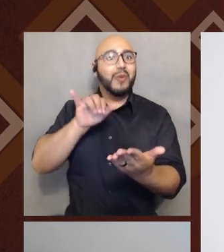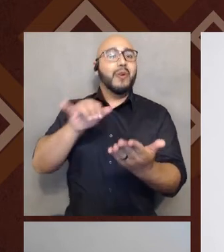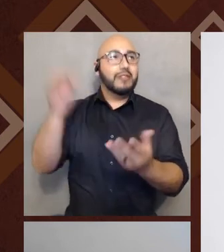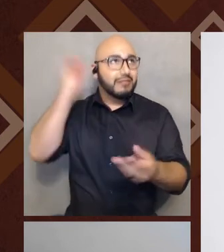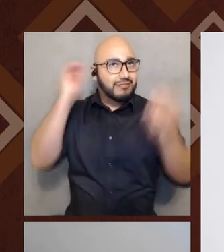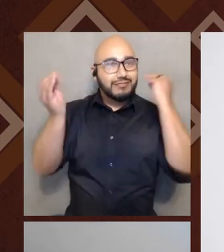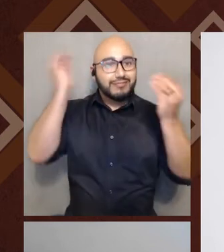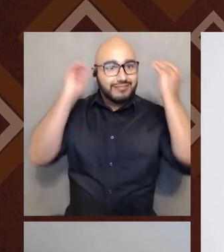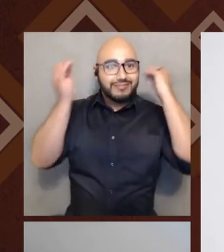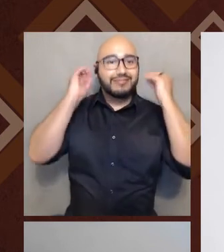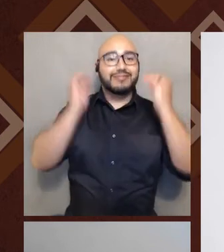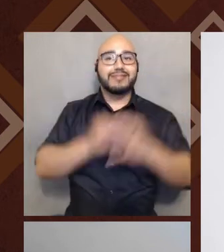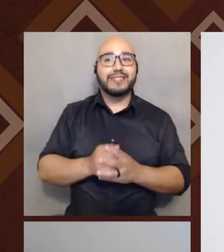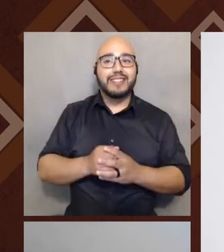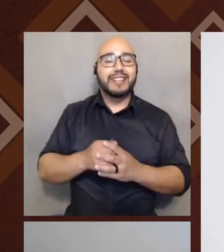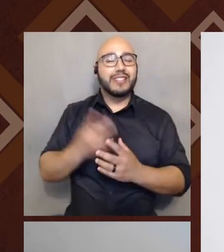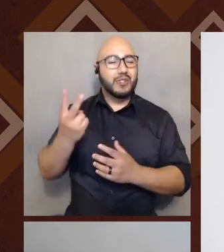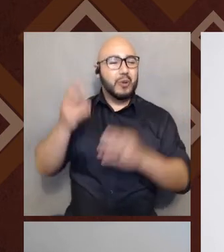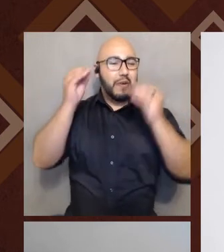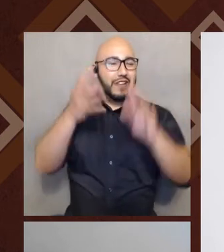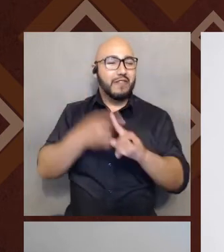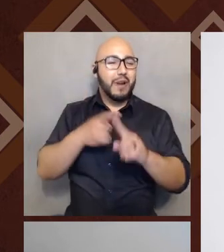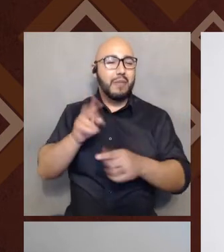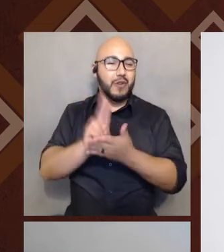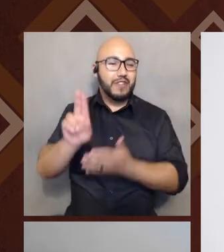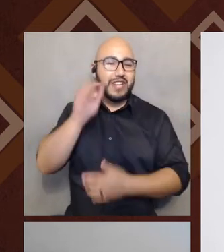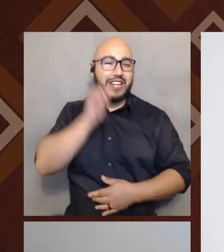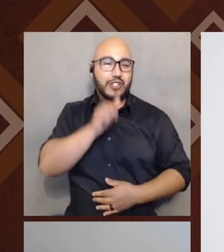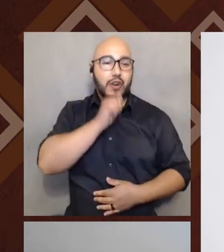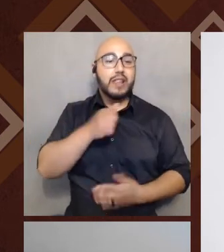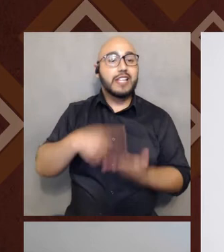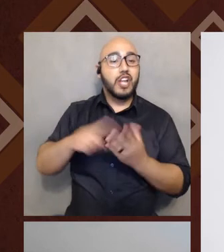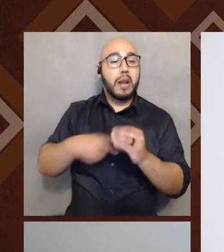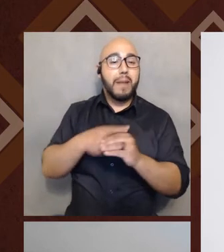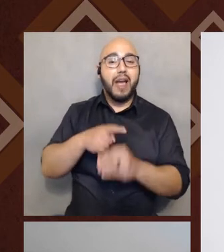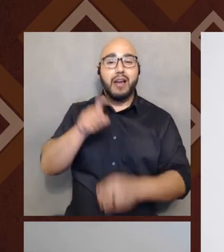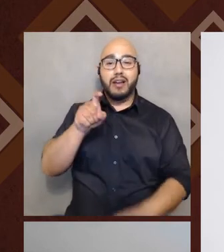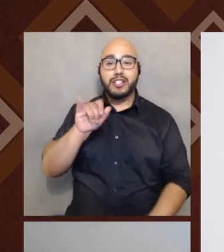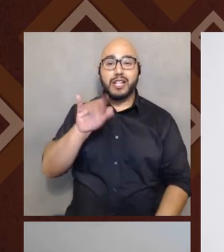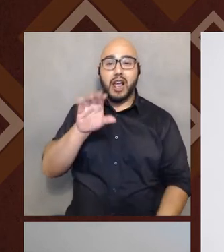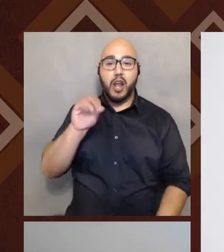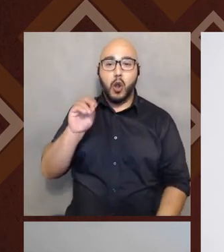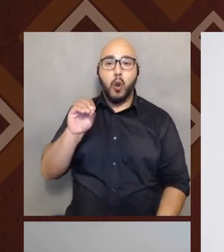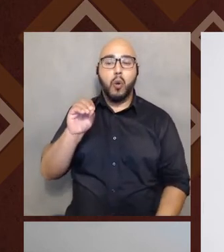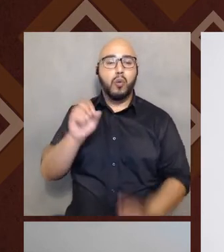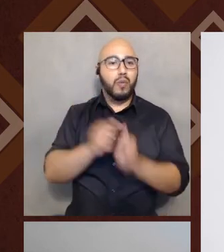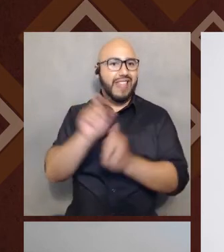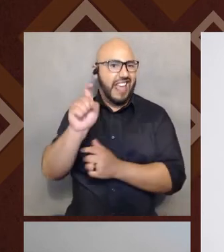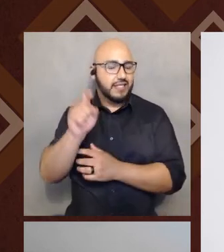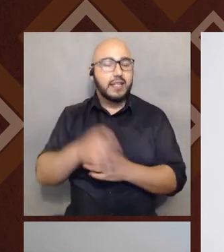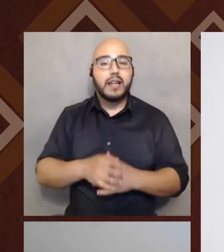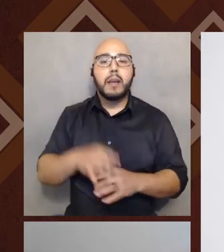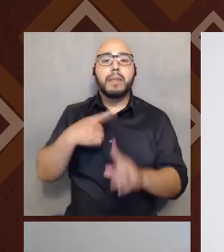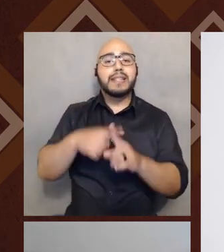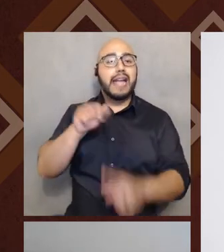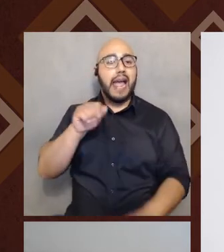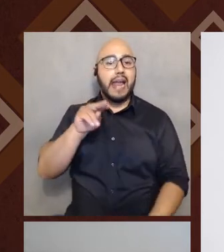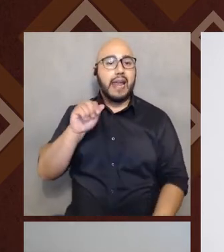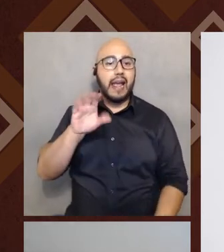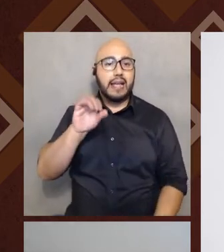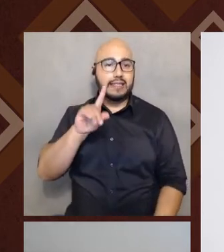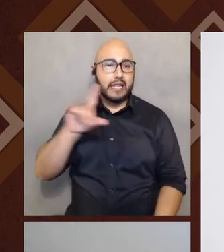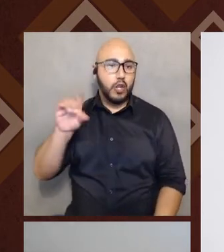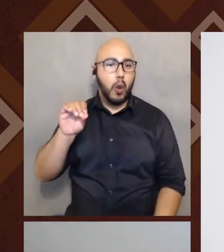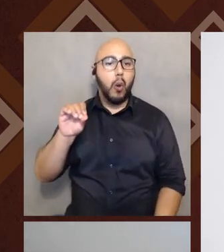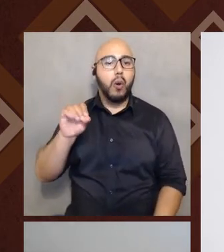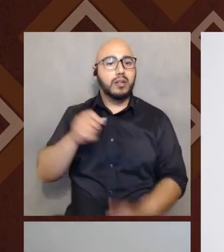are now at University of Arizona, um, they talked about Chicano with an X. Ana Castillo is another famous, um, well-known Chicana feminist writer